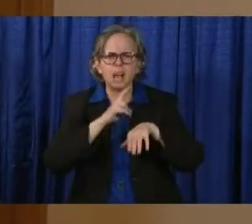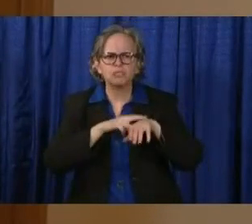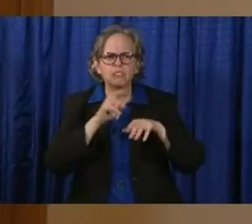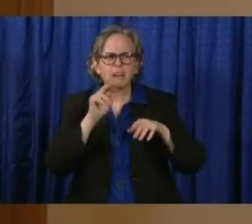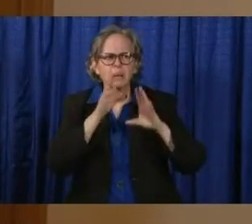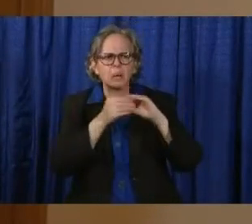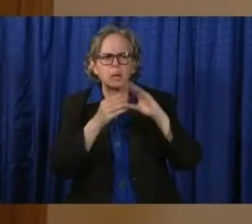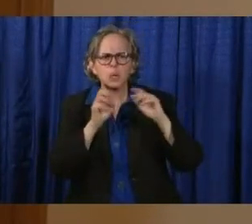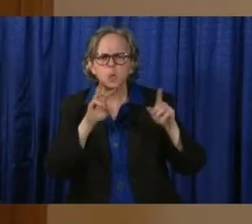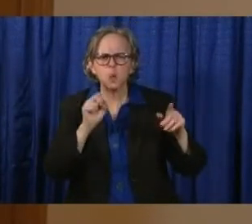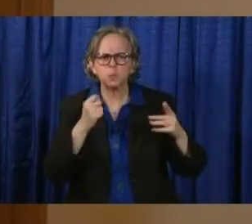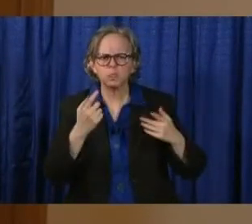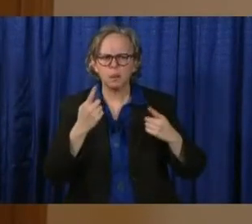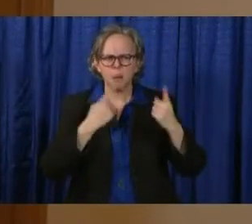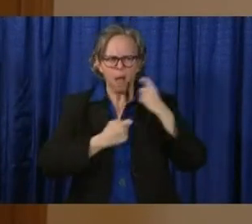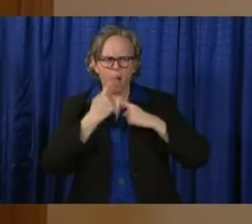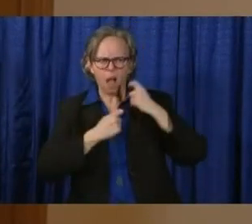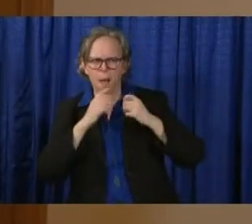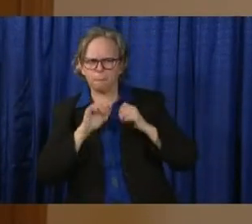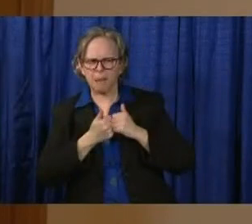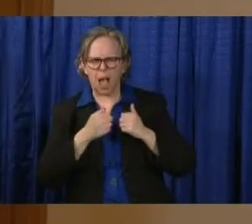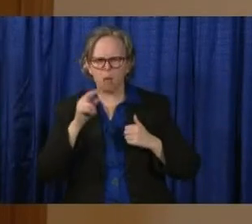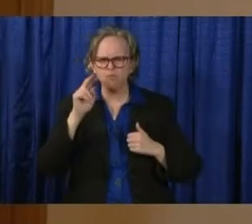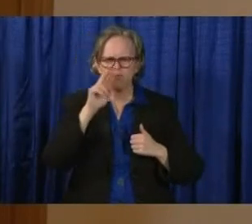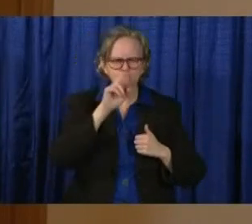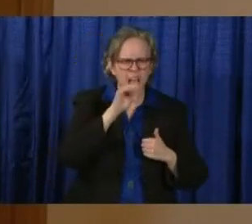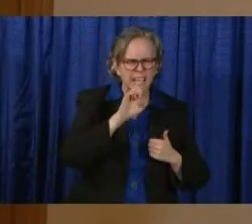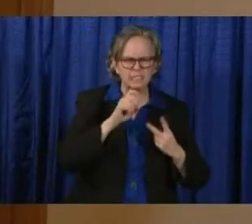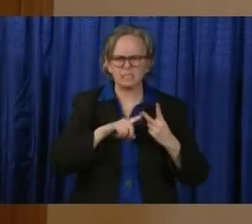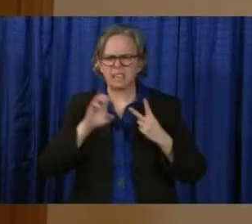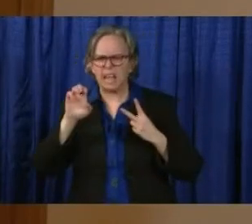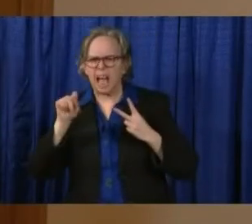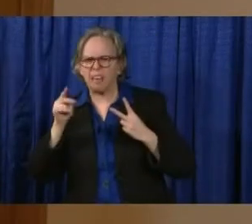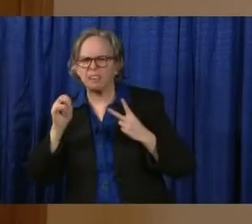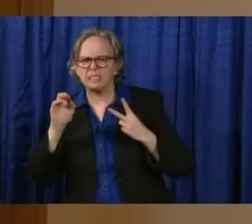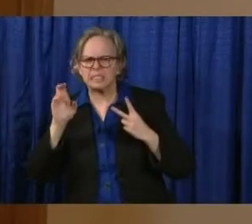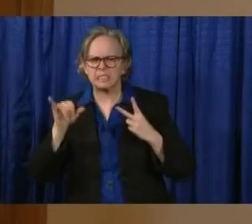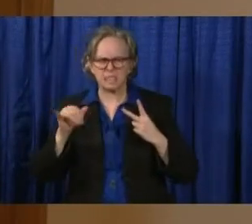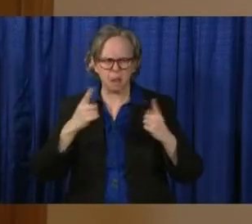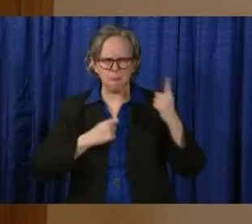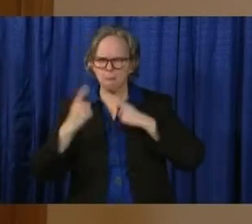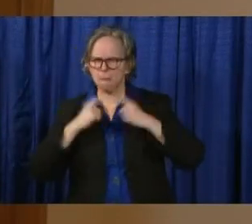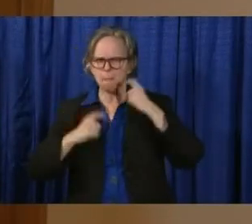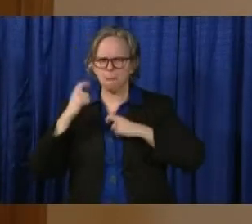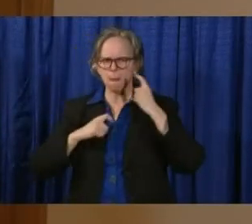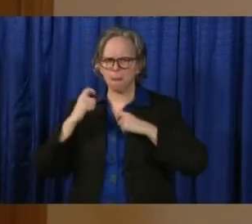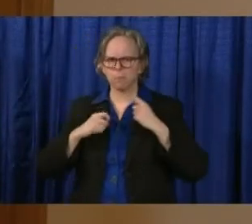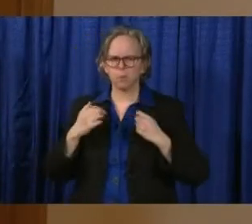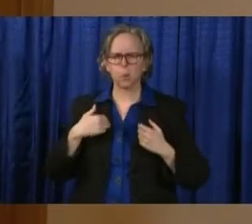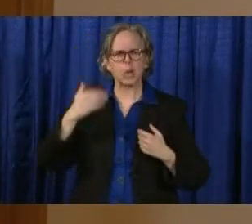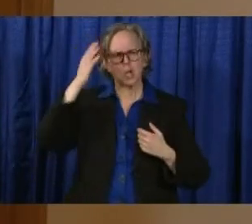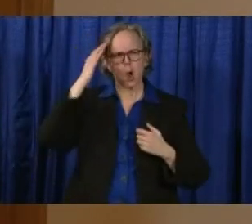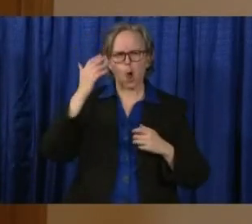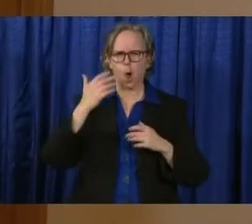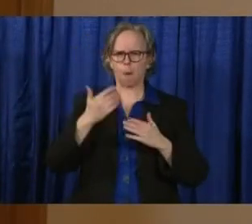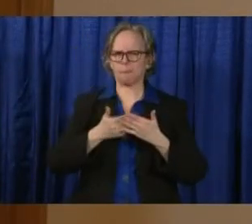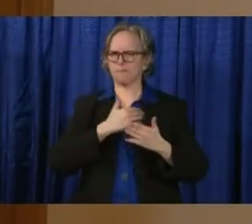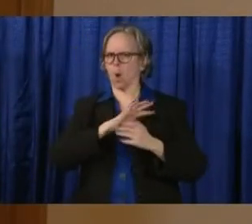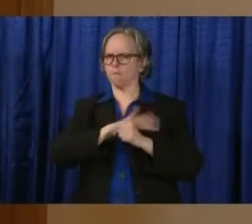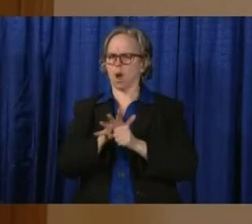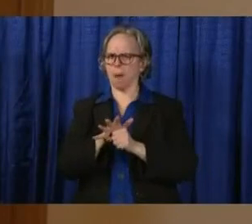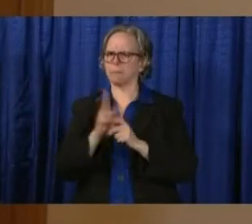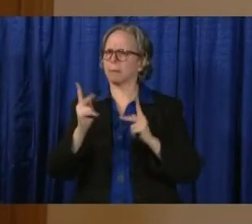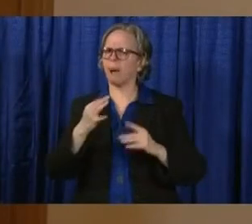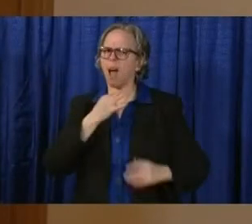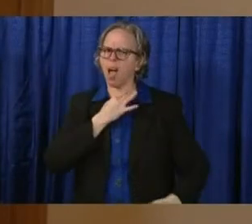even before coronavirus, we know that there are huge disparities in health outcomes in this country, and some of those